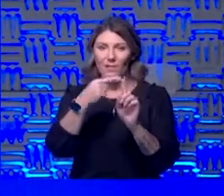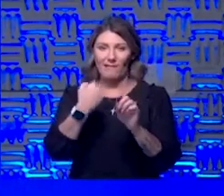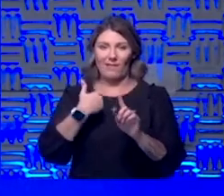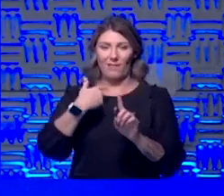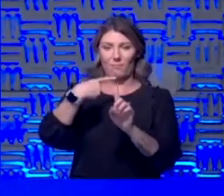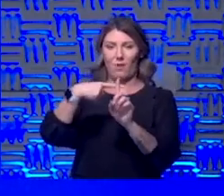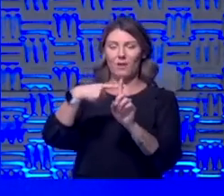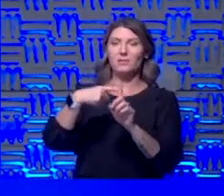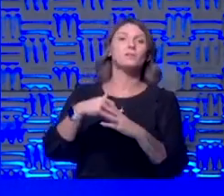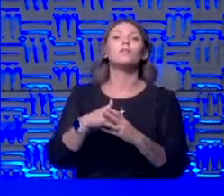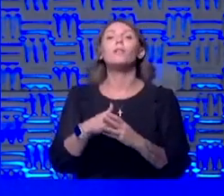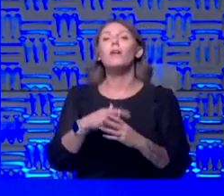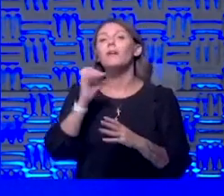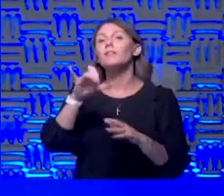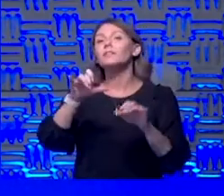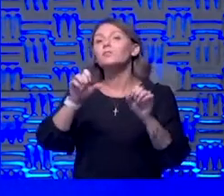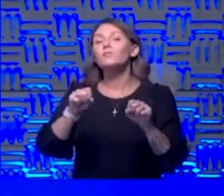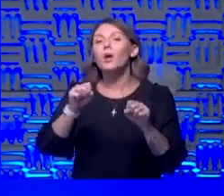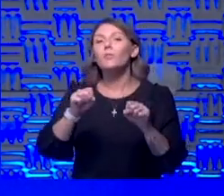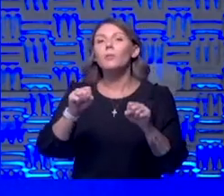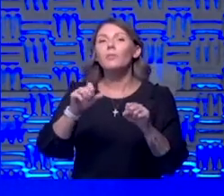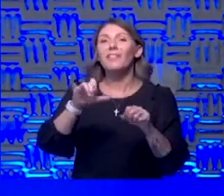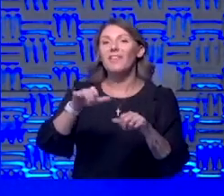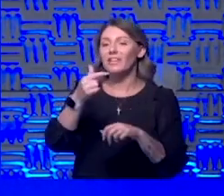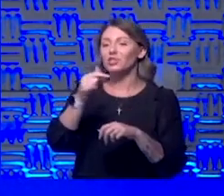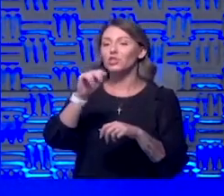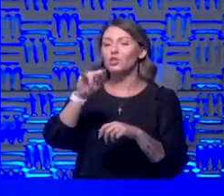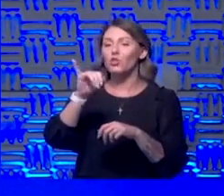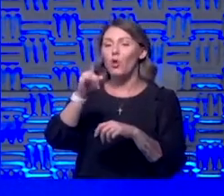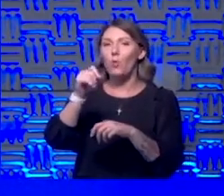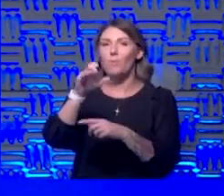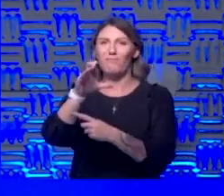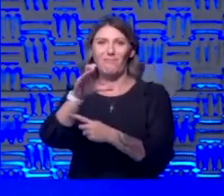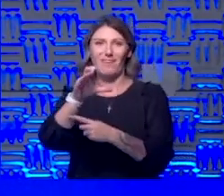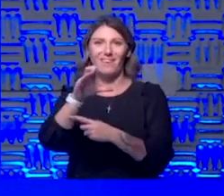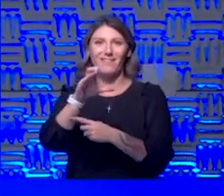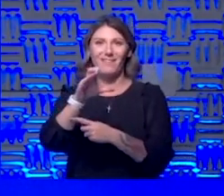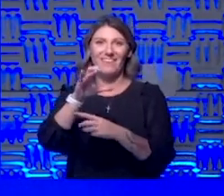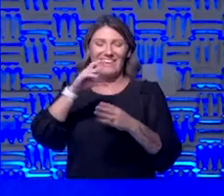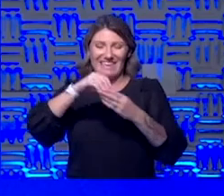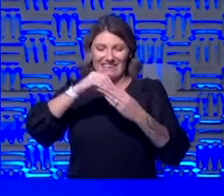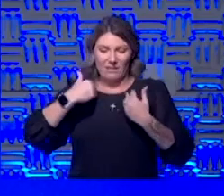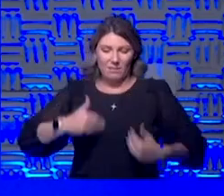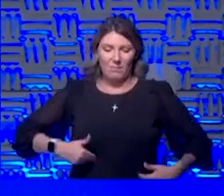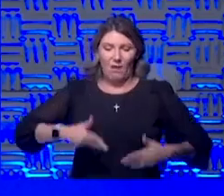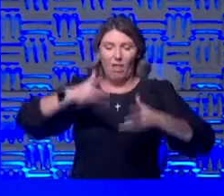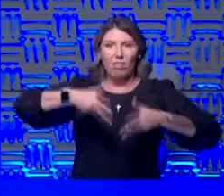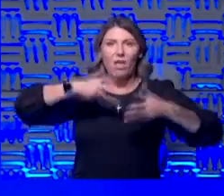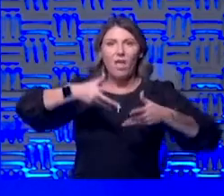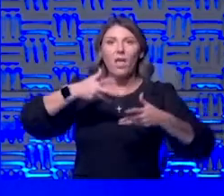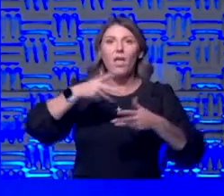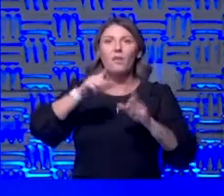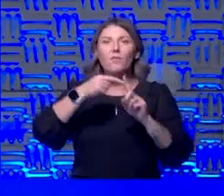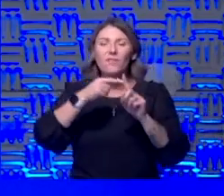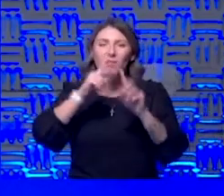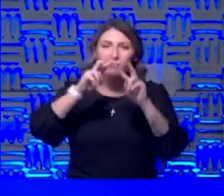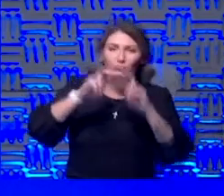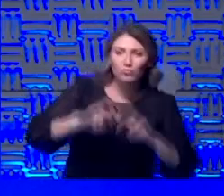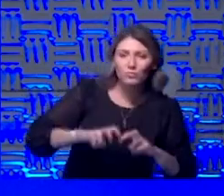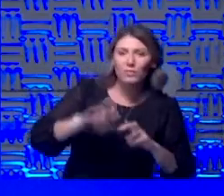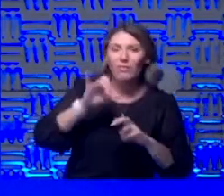symptoms then that's probably just the genomic material and not live virus but certainly some of those tests when they look for the genomic material